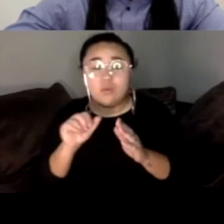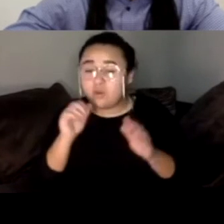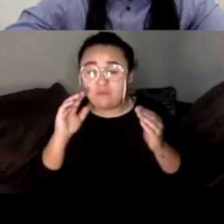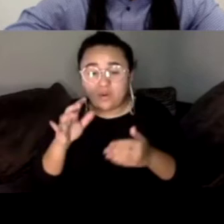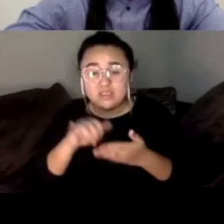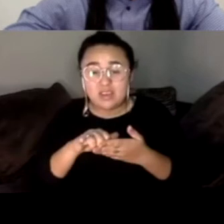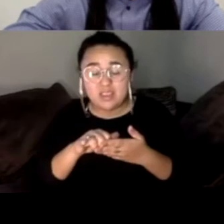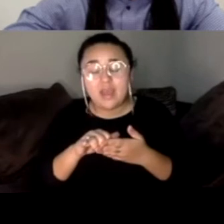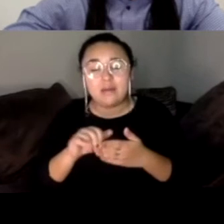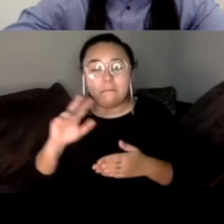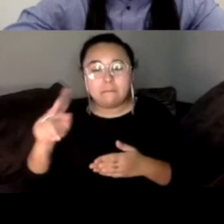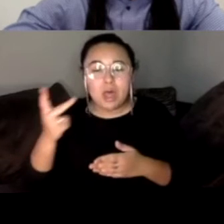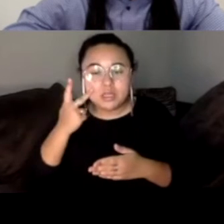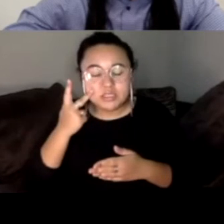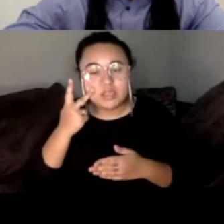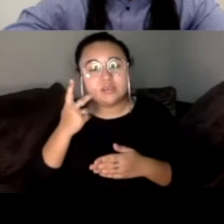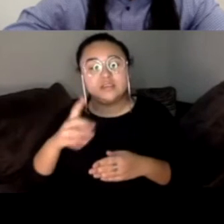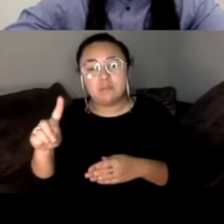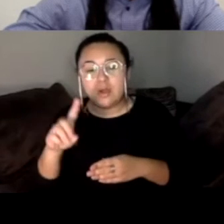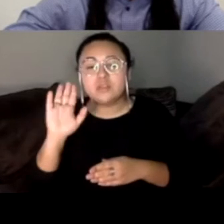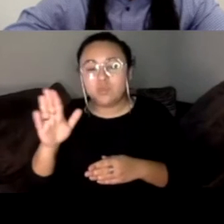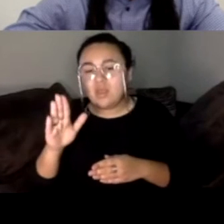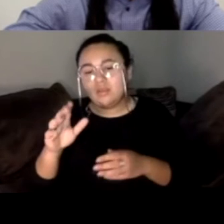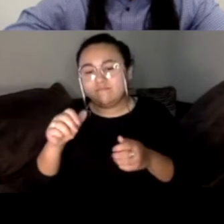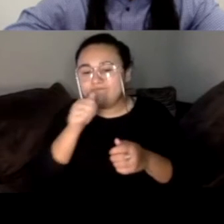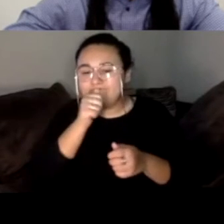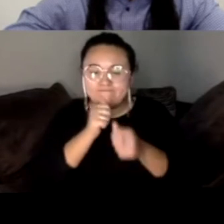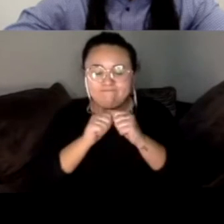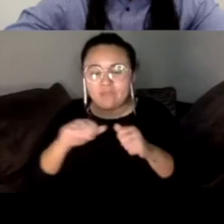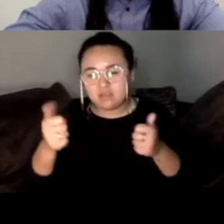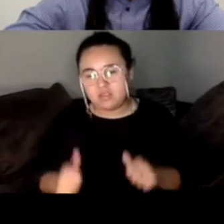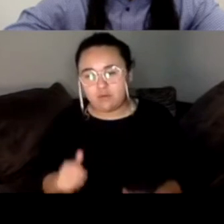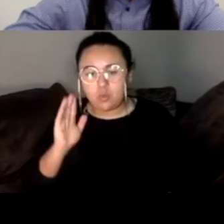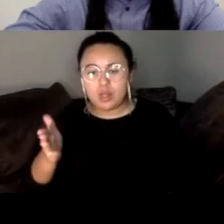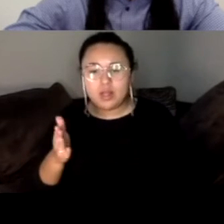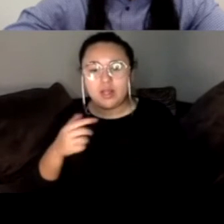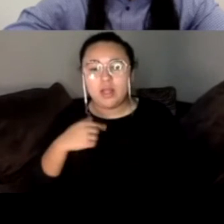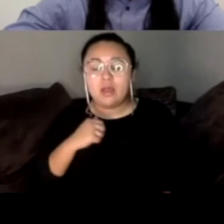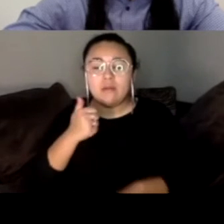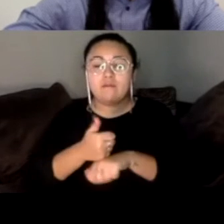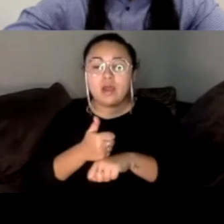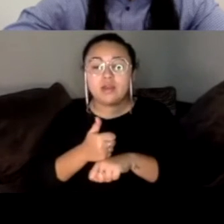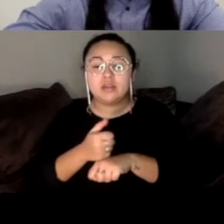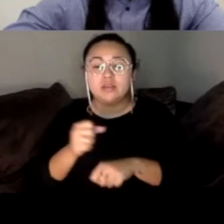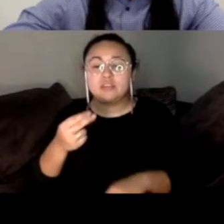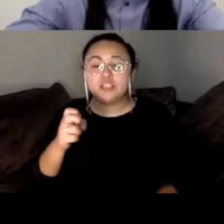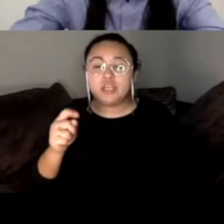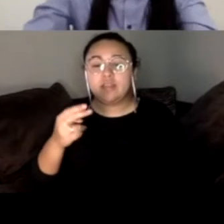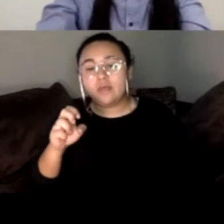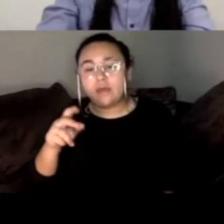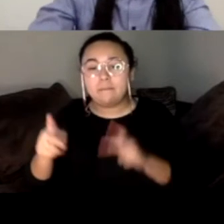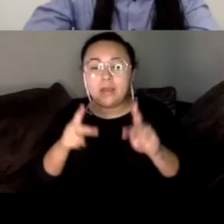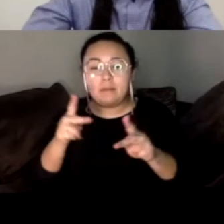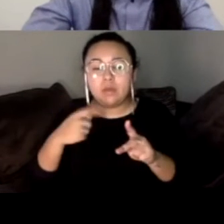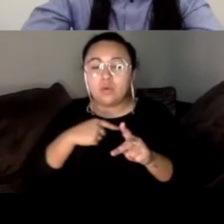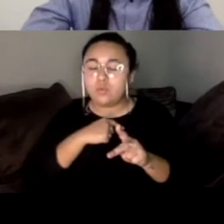suffer and ultimately our issues. Um, I'm the founder and president of she, the people, which is a national network, elevating the political power of women of